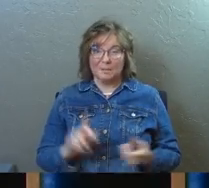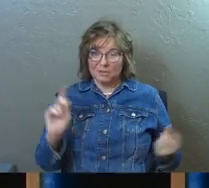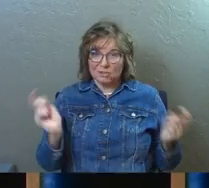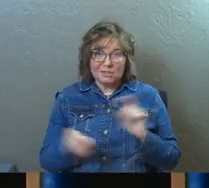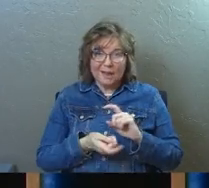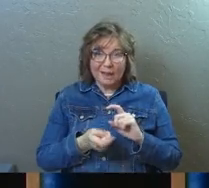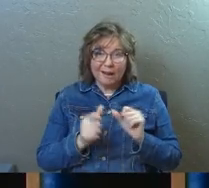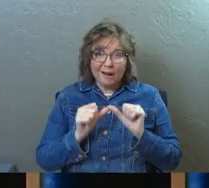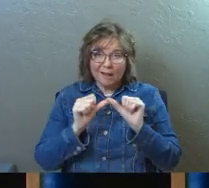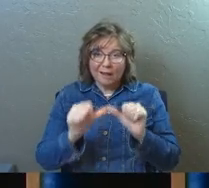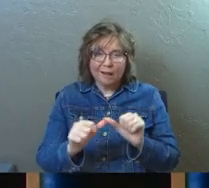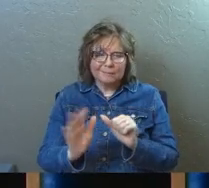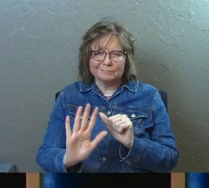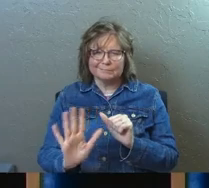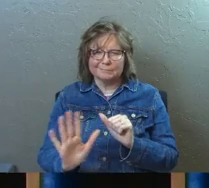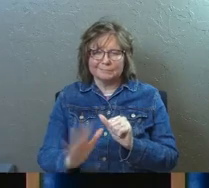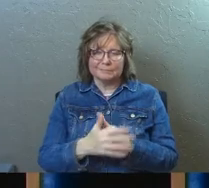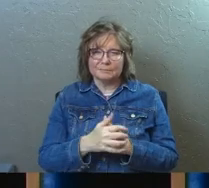didn't change anybody.